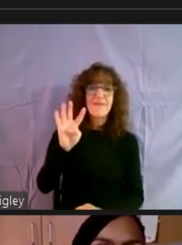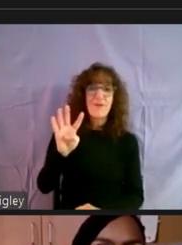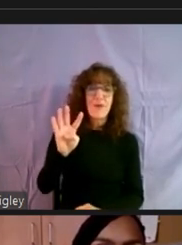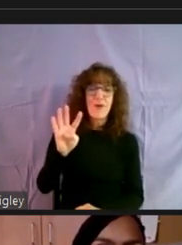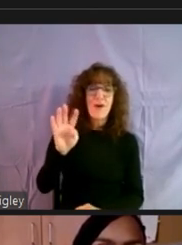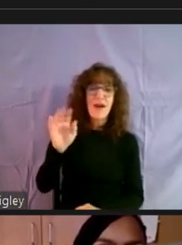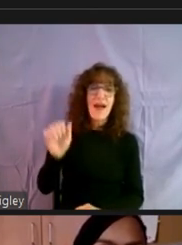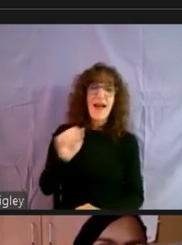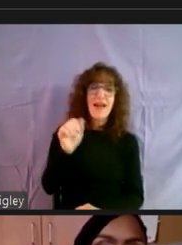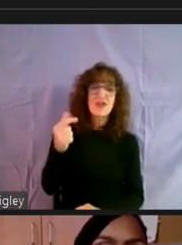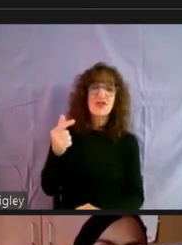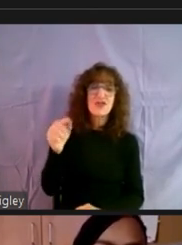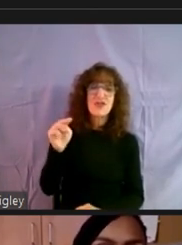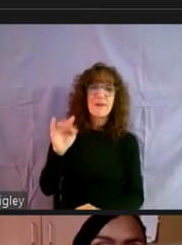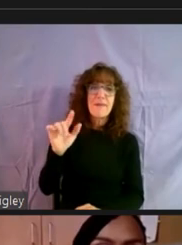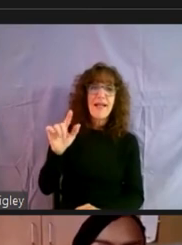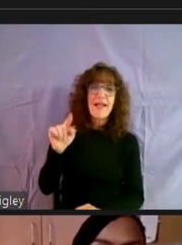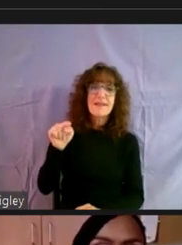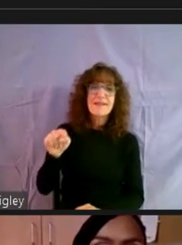gmail.com.